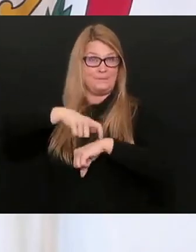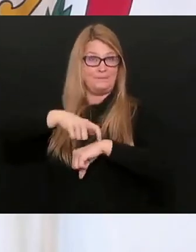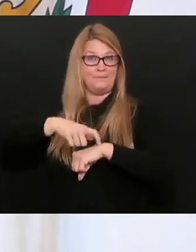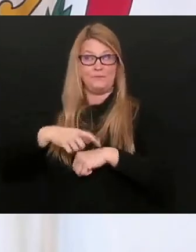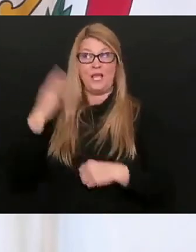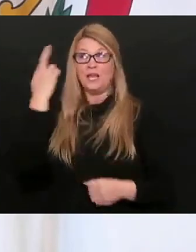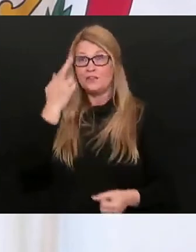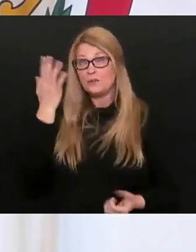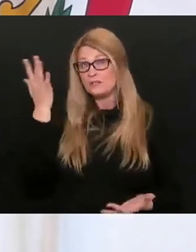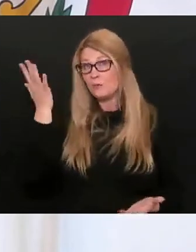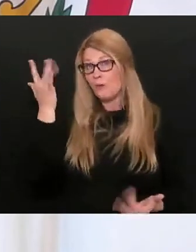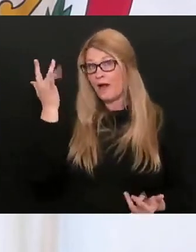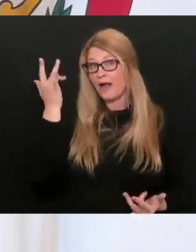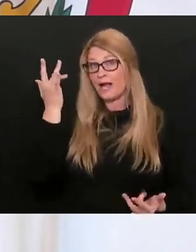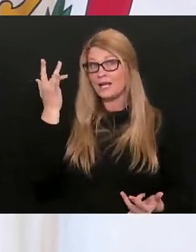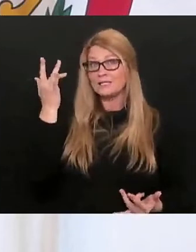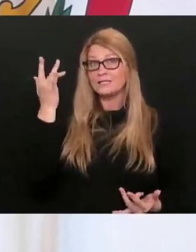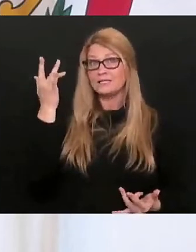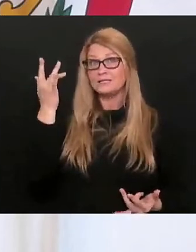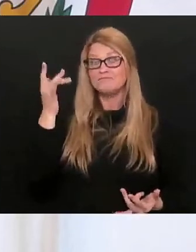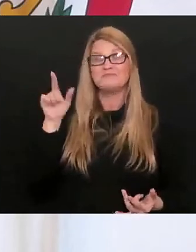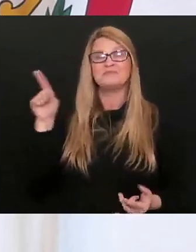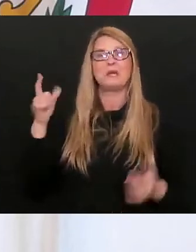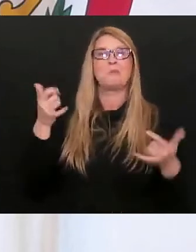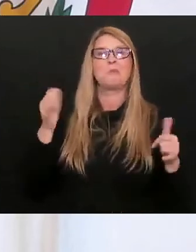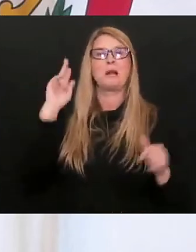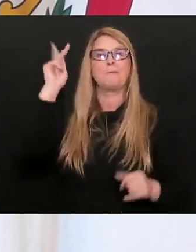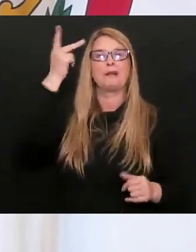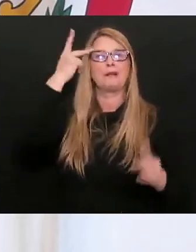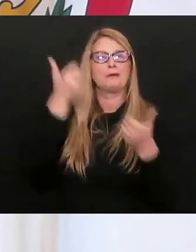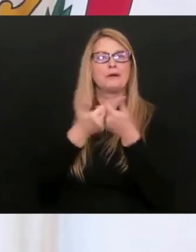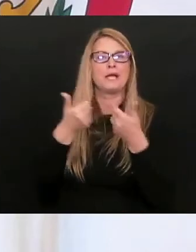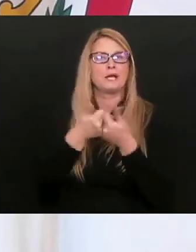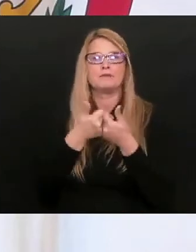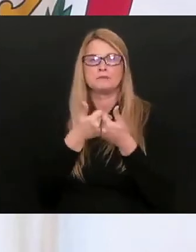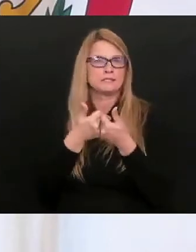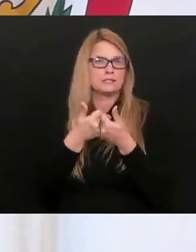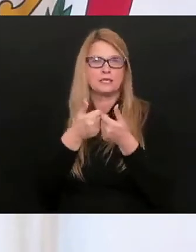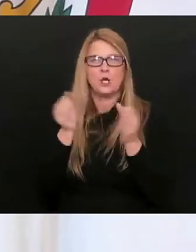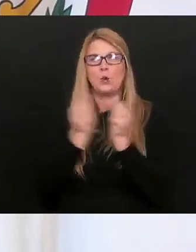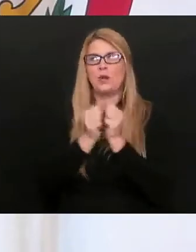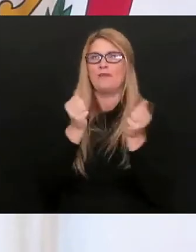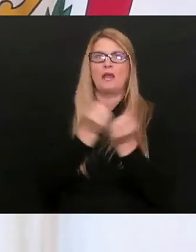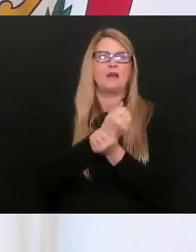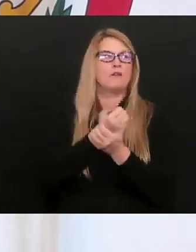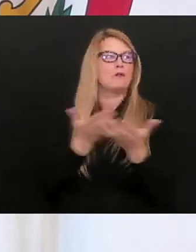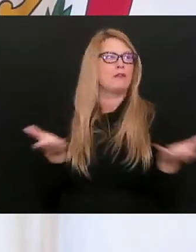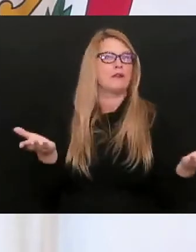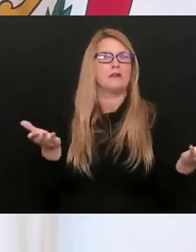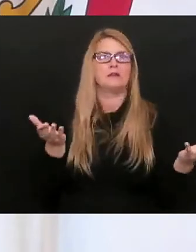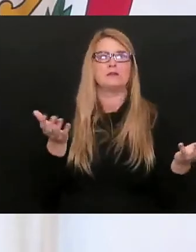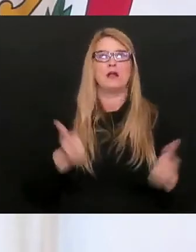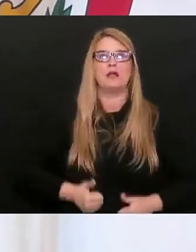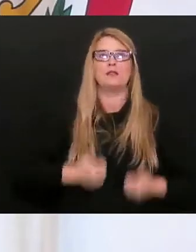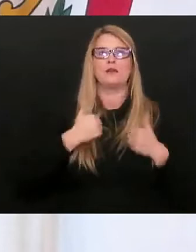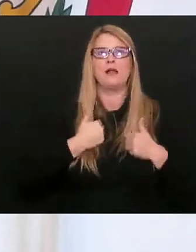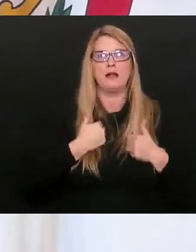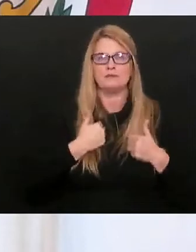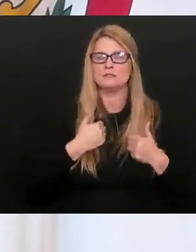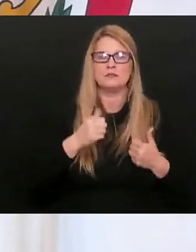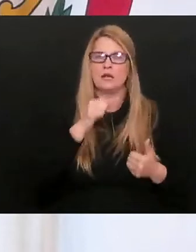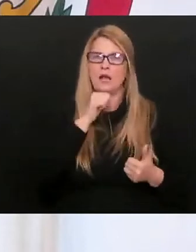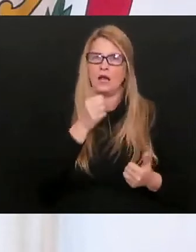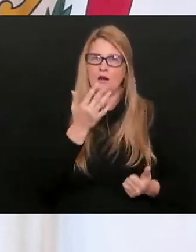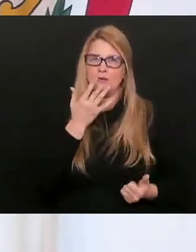wouldn't move is just playing politics, playing politics with everybody's life. I'm not a fan of that